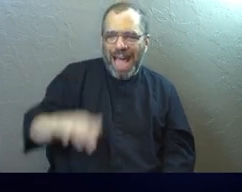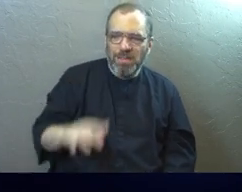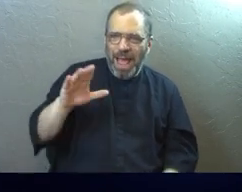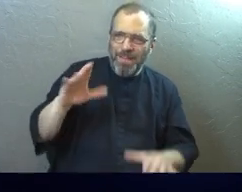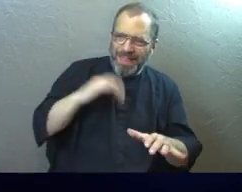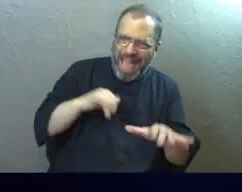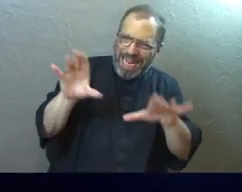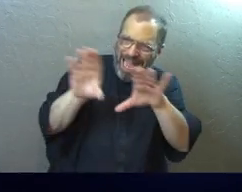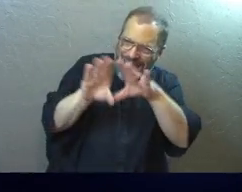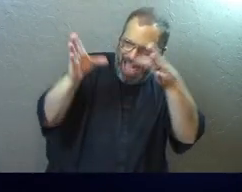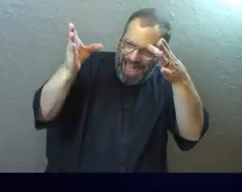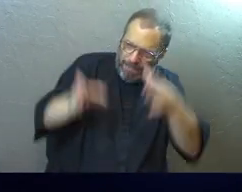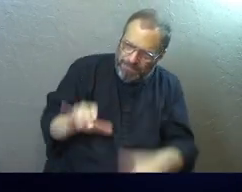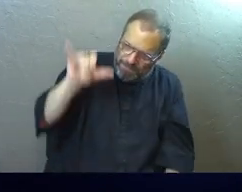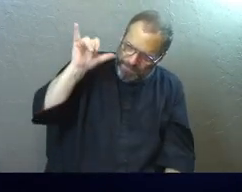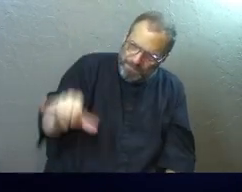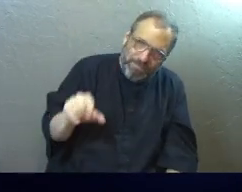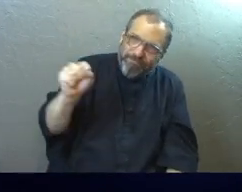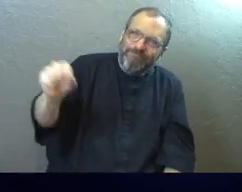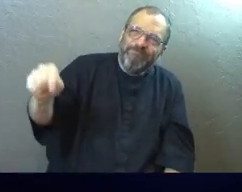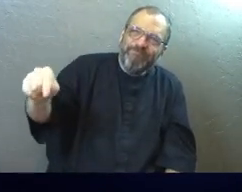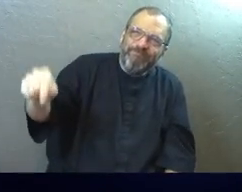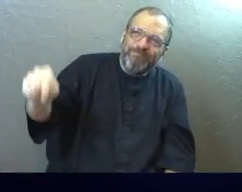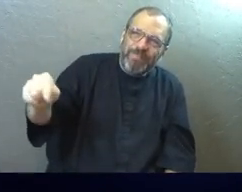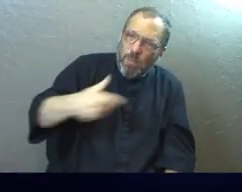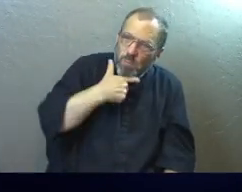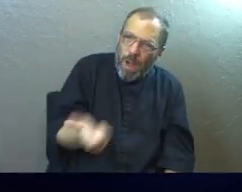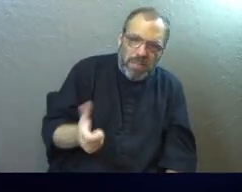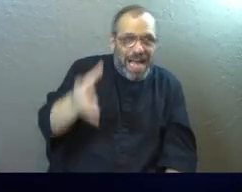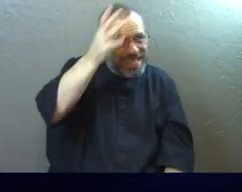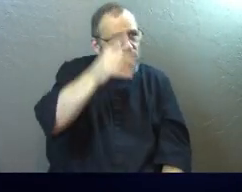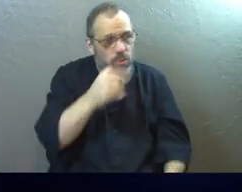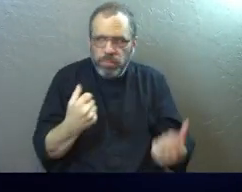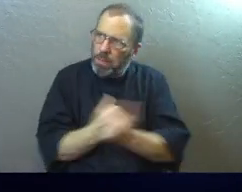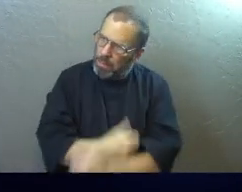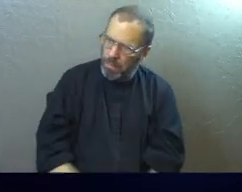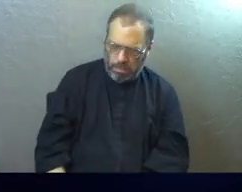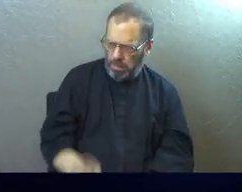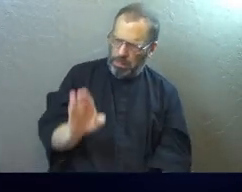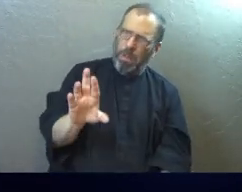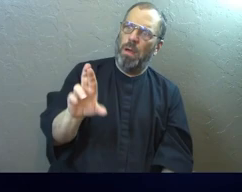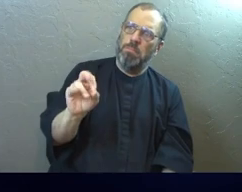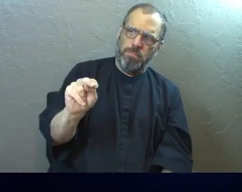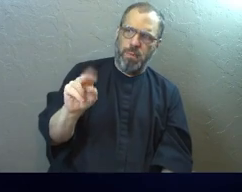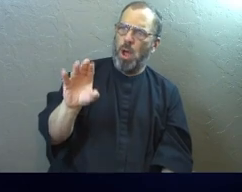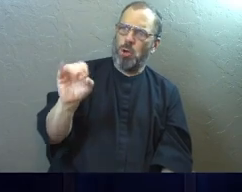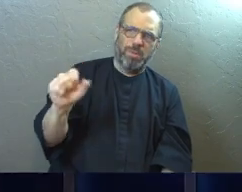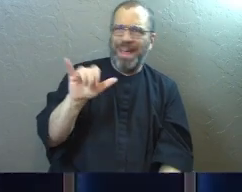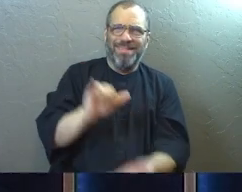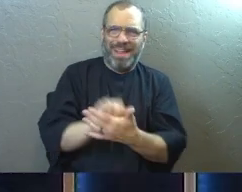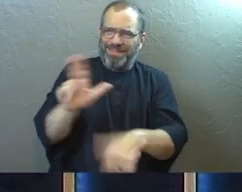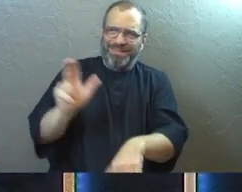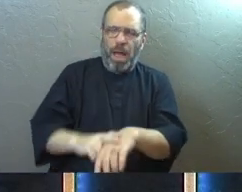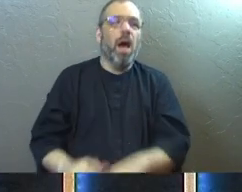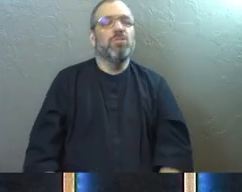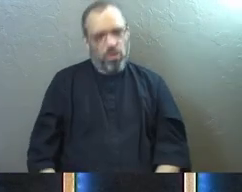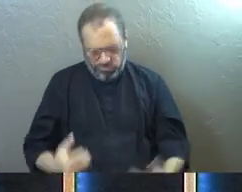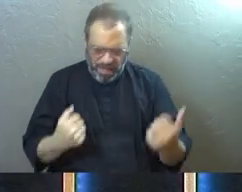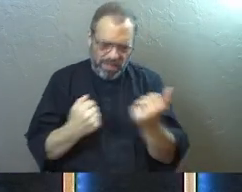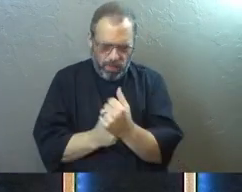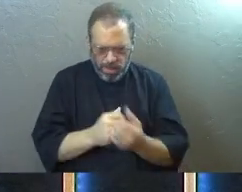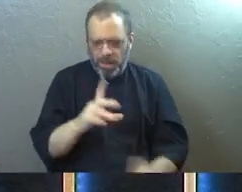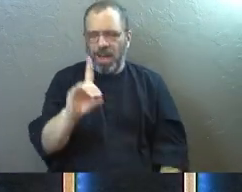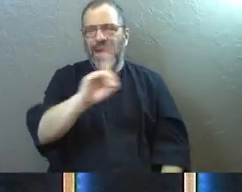I grew up in. It was what was on. That's, you know, when we were watching, I said, dad, who are rooting for? said, the Broncos, right? That's just what, and so I'm a Denver